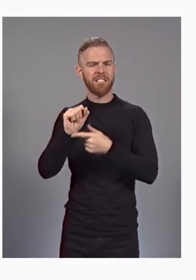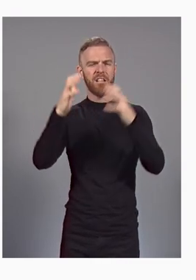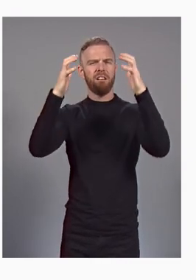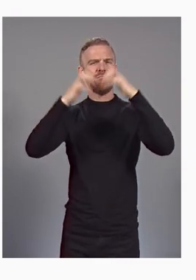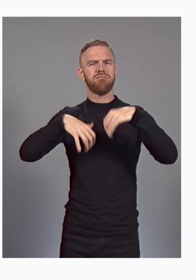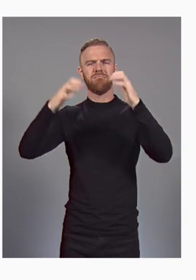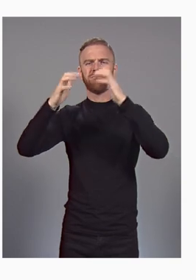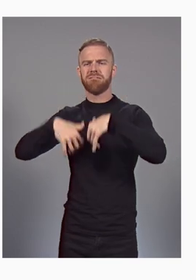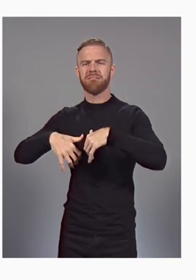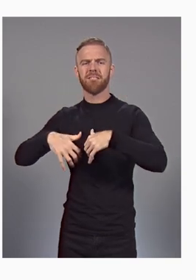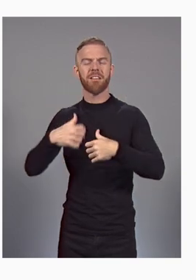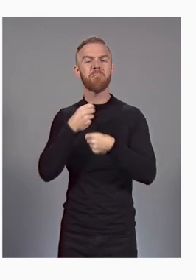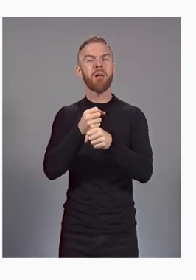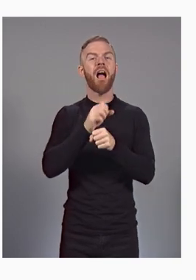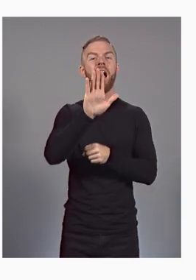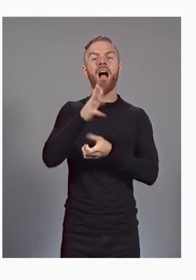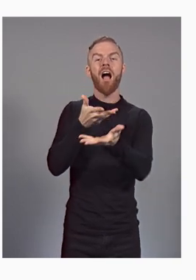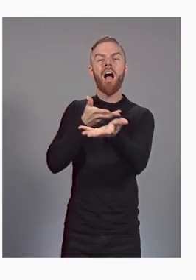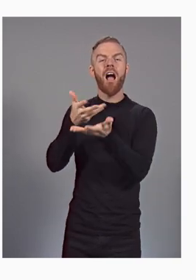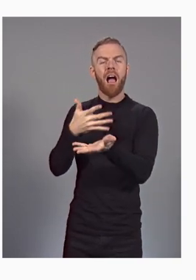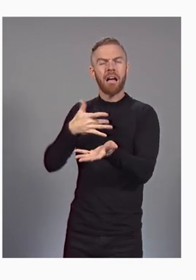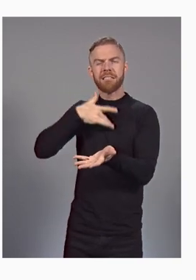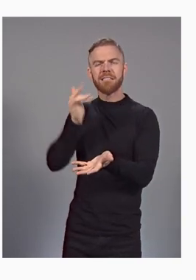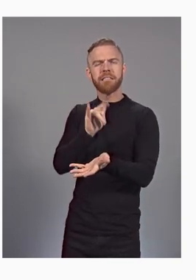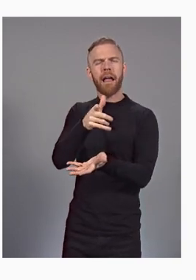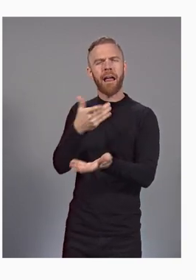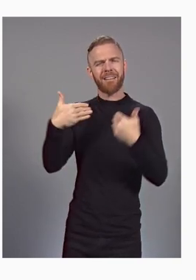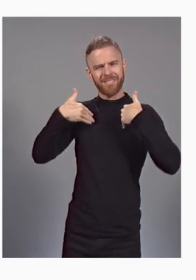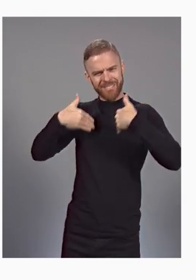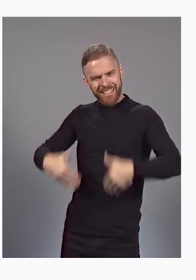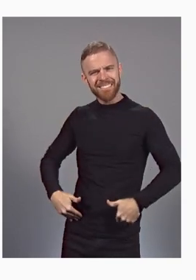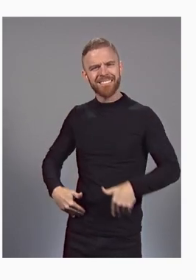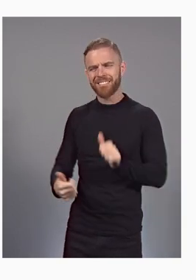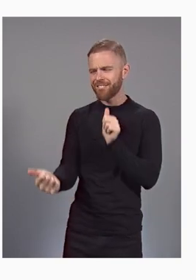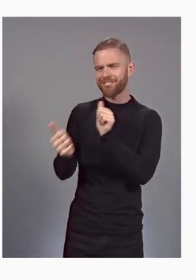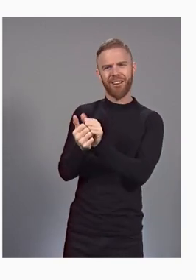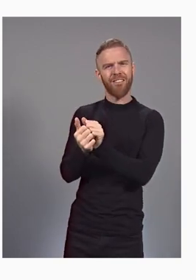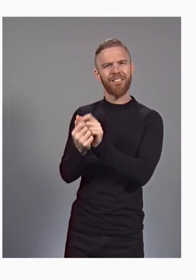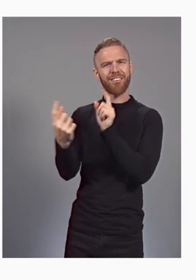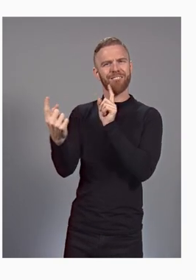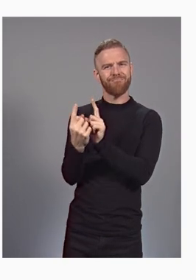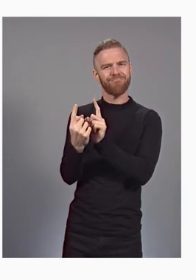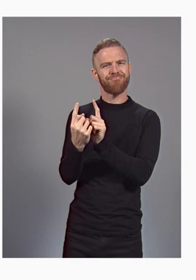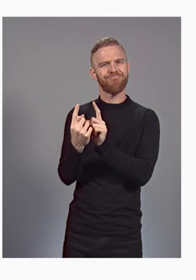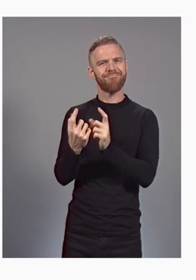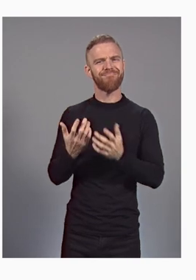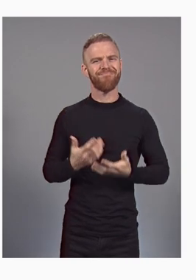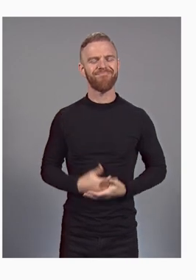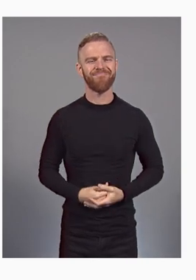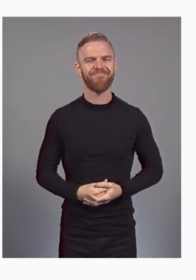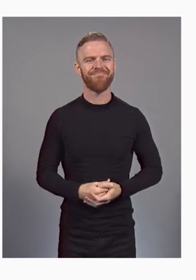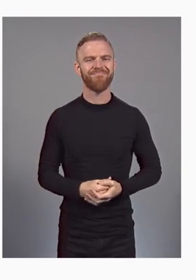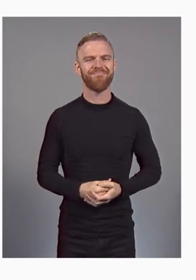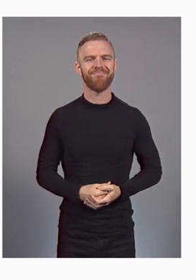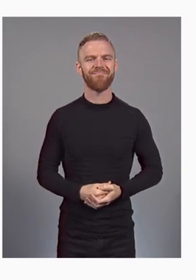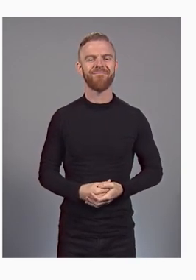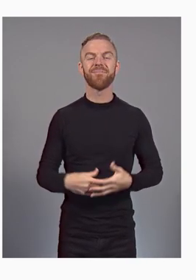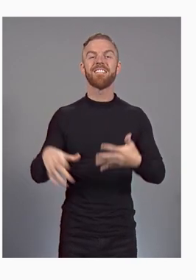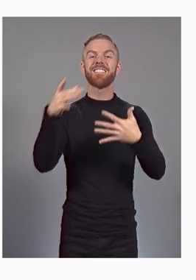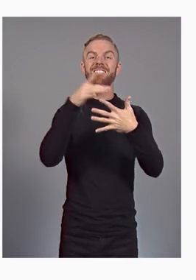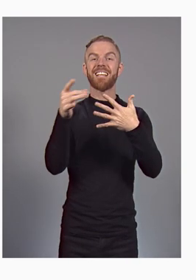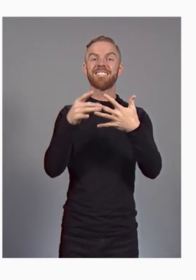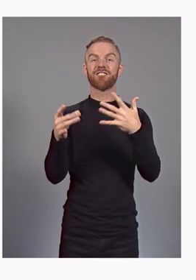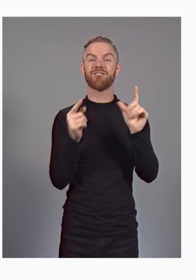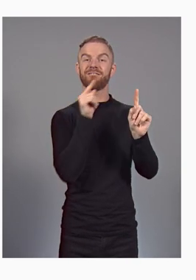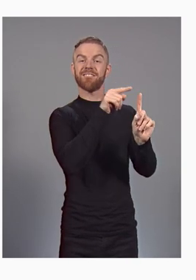making every interaction feel as if you're actually together. Features in our